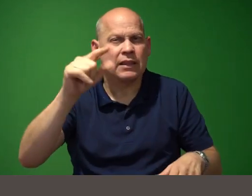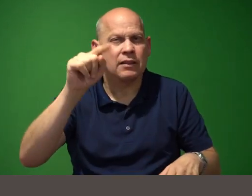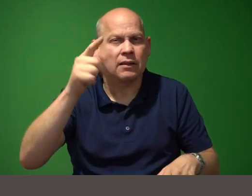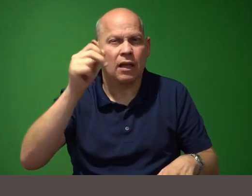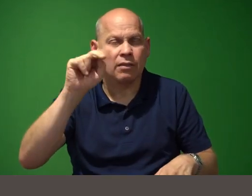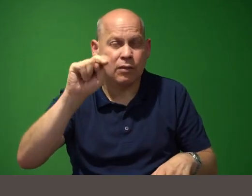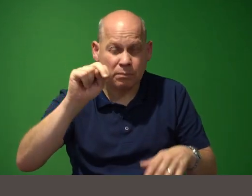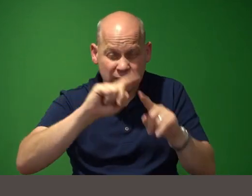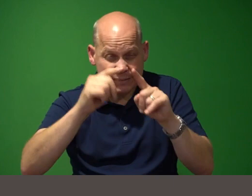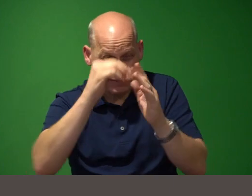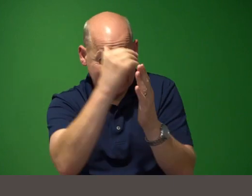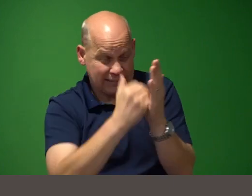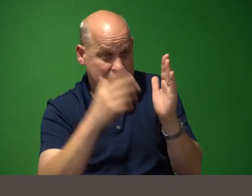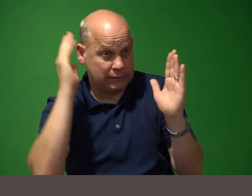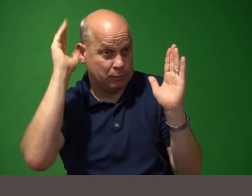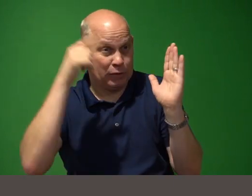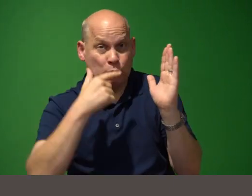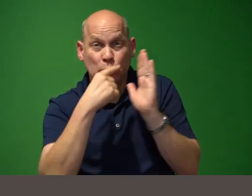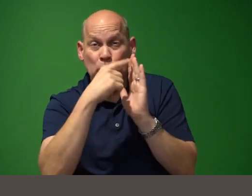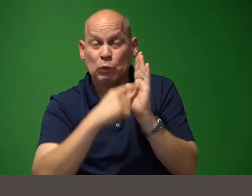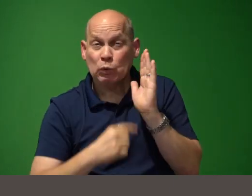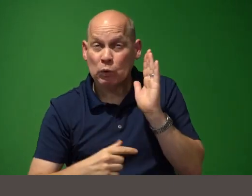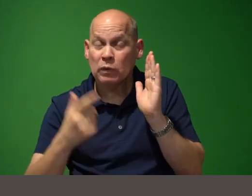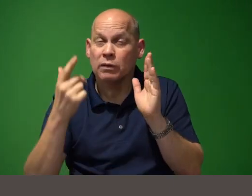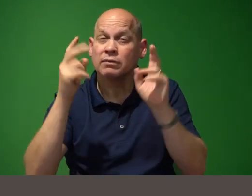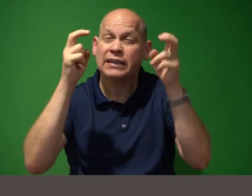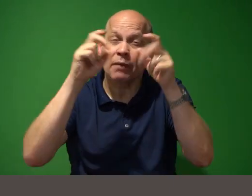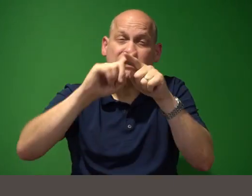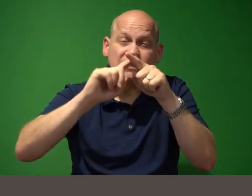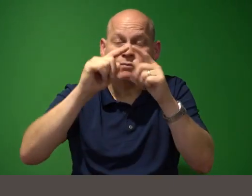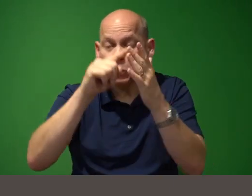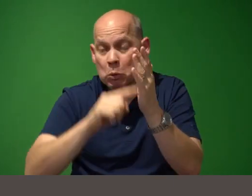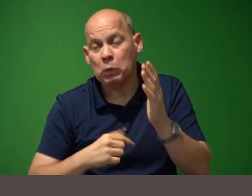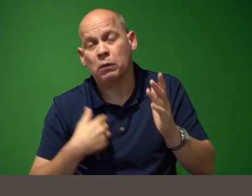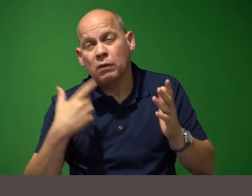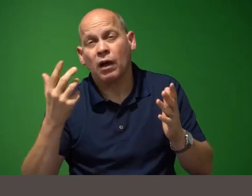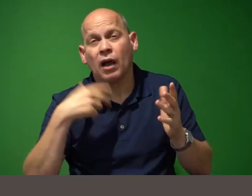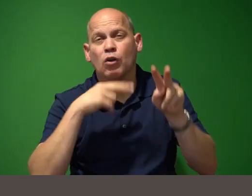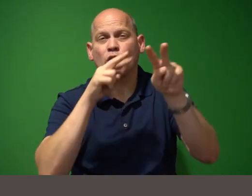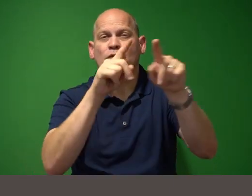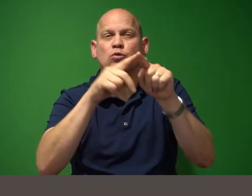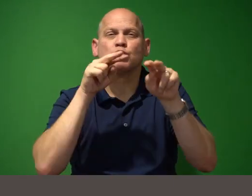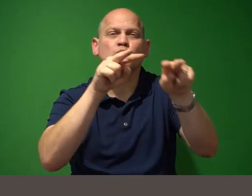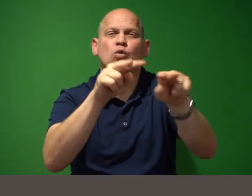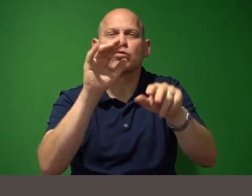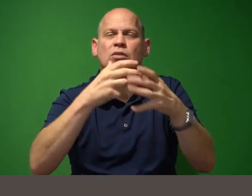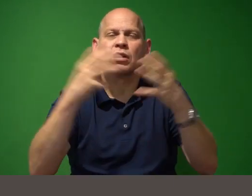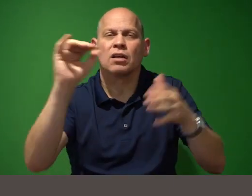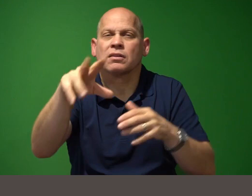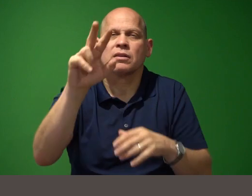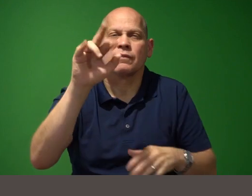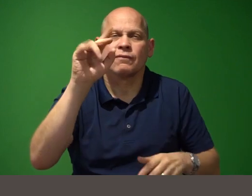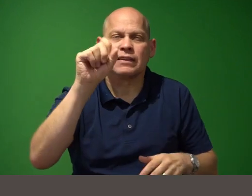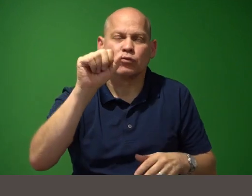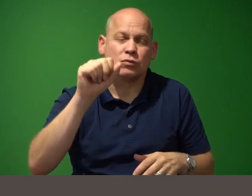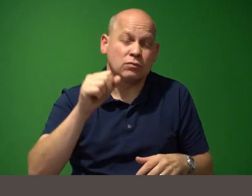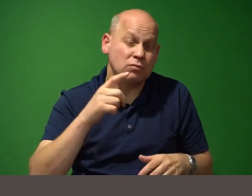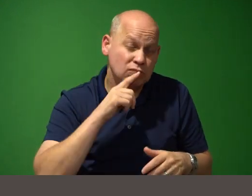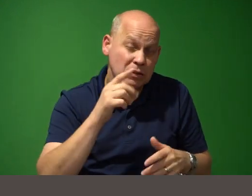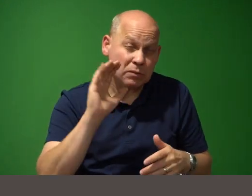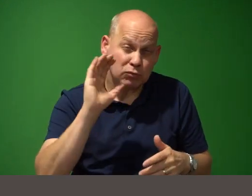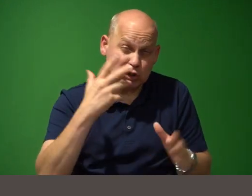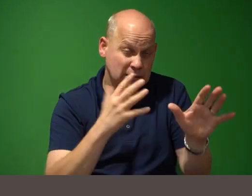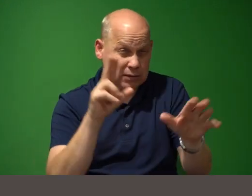fantastic i look forward to to watching a lot of those videos uh it's been a pretty pretty busy conference season